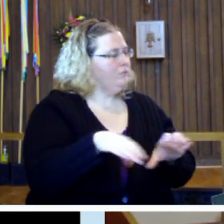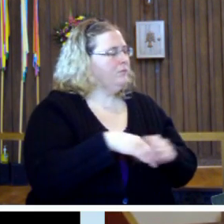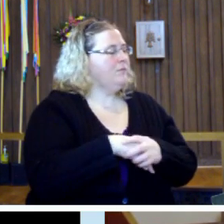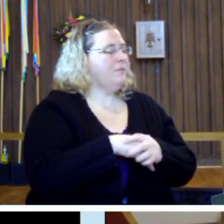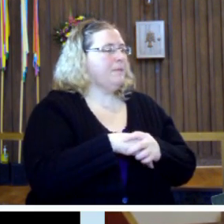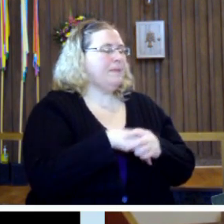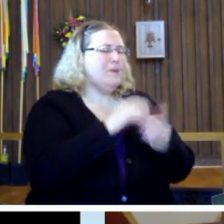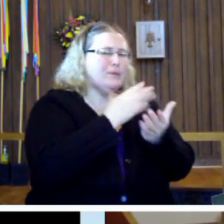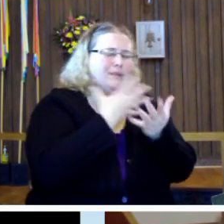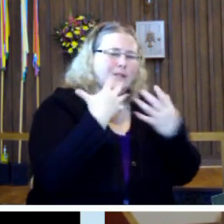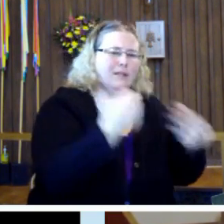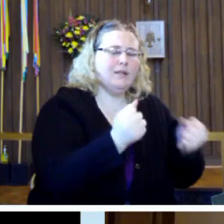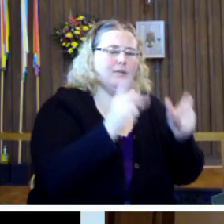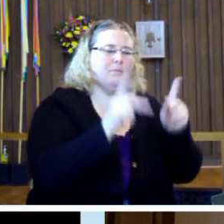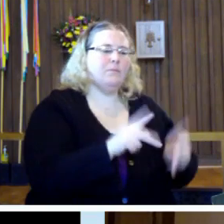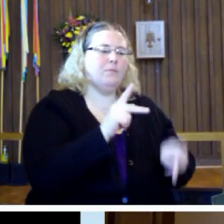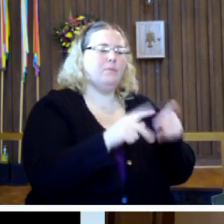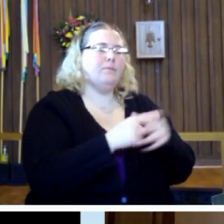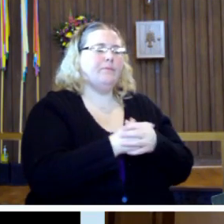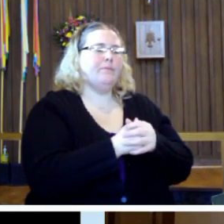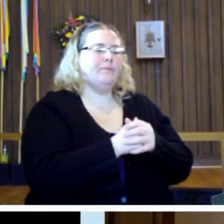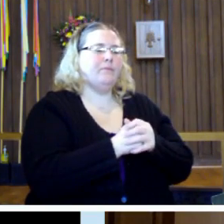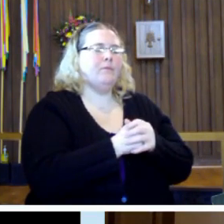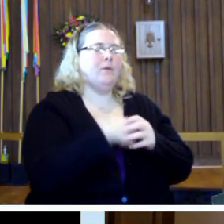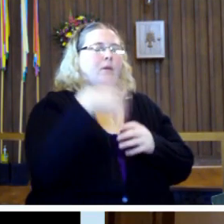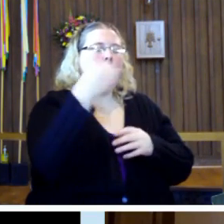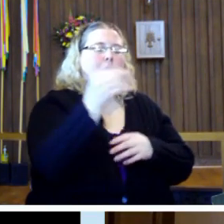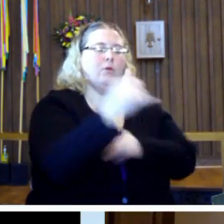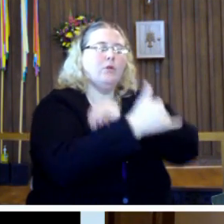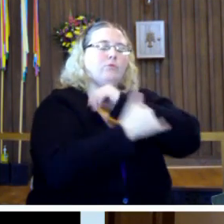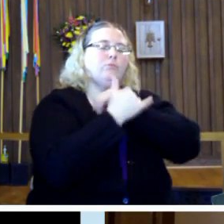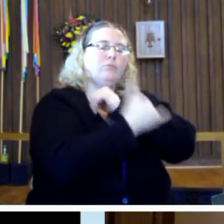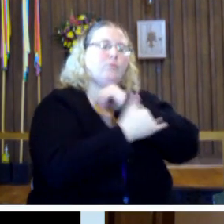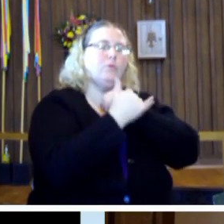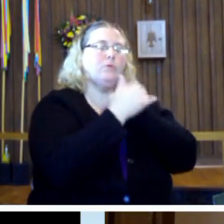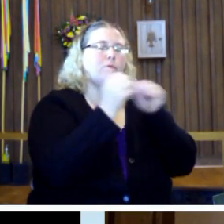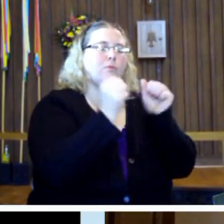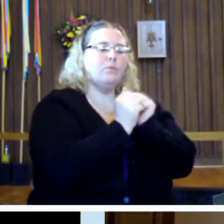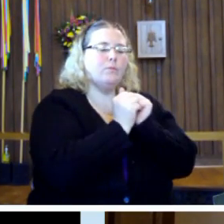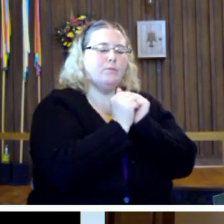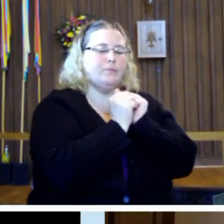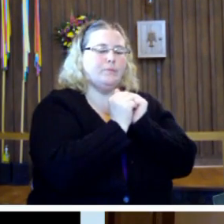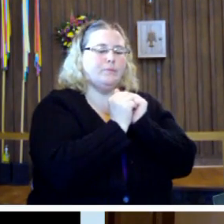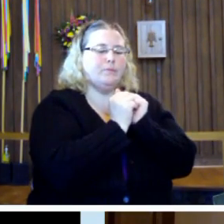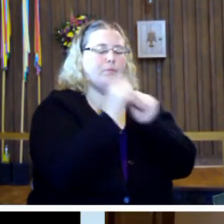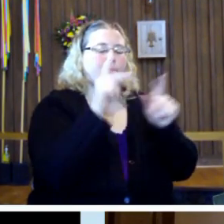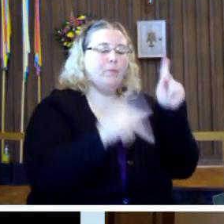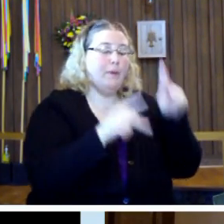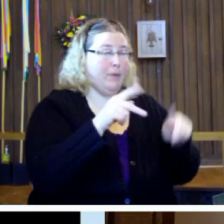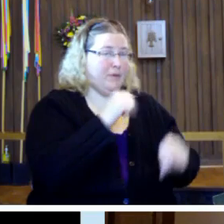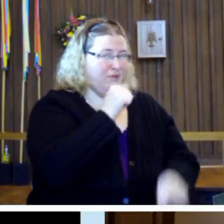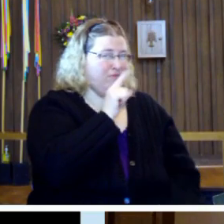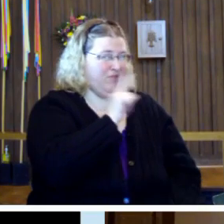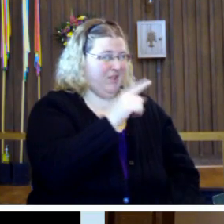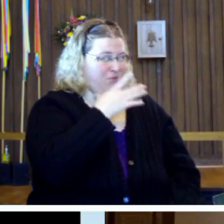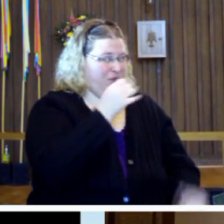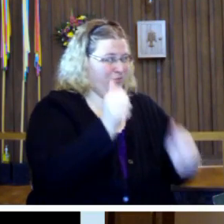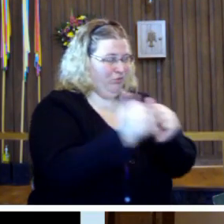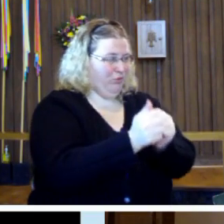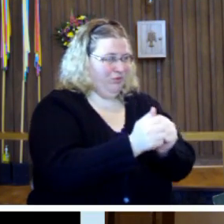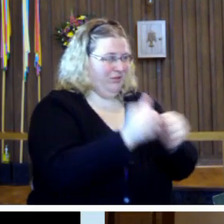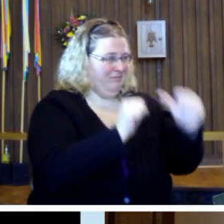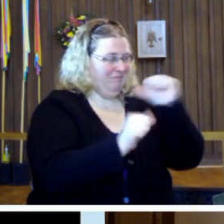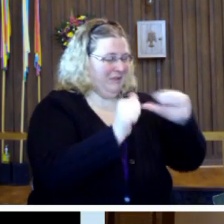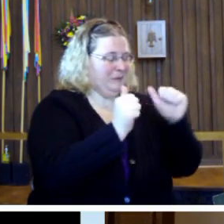He was healing people, he was out in the countryside with people who you wouldn't really want to associate